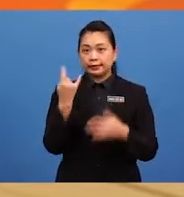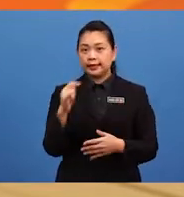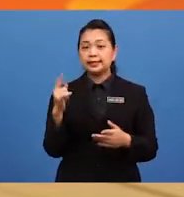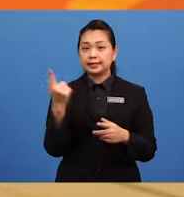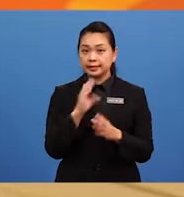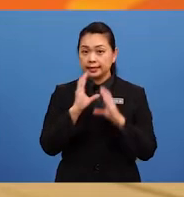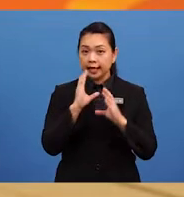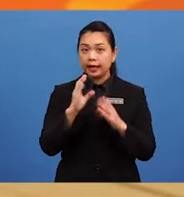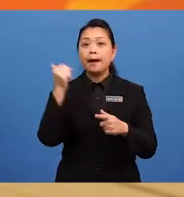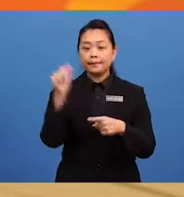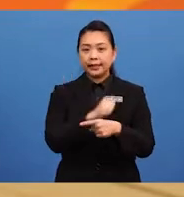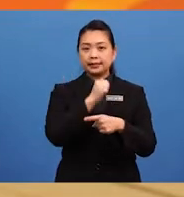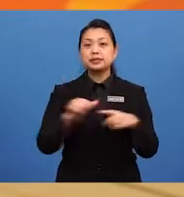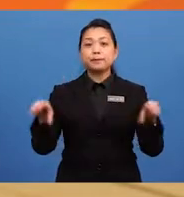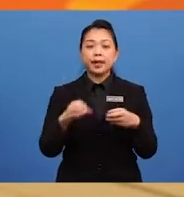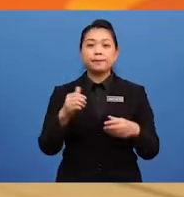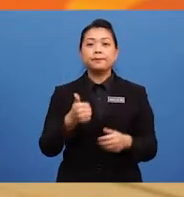practice makes perfect.